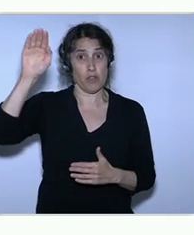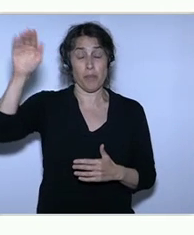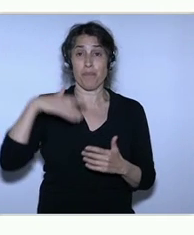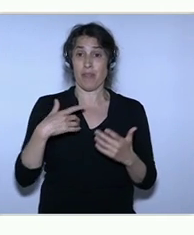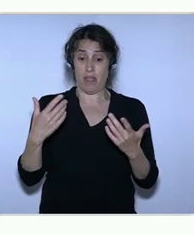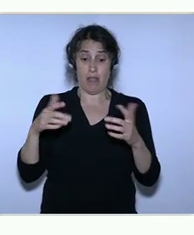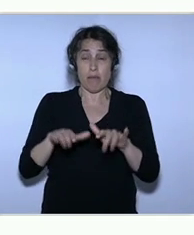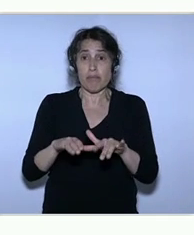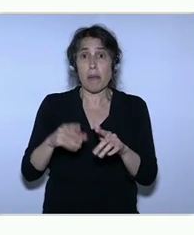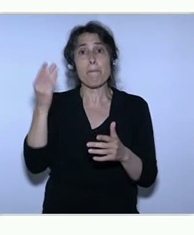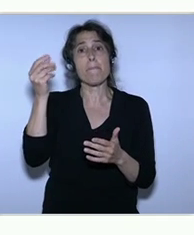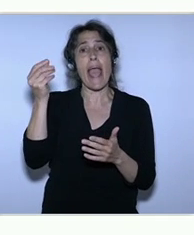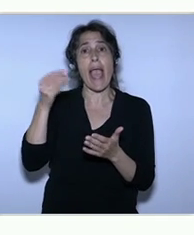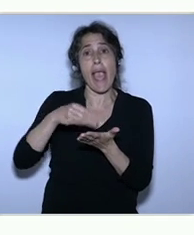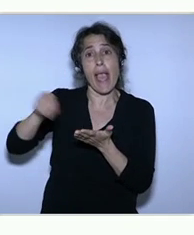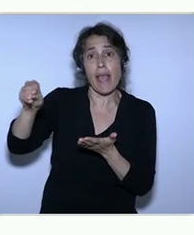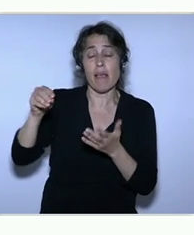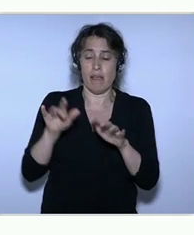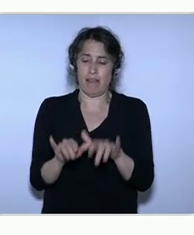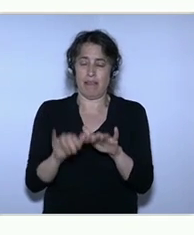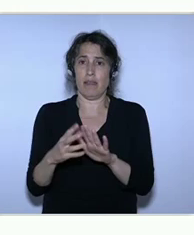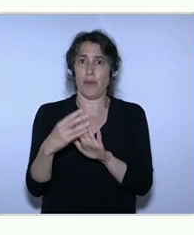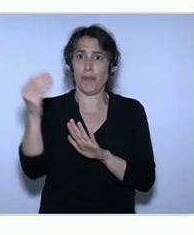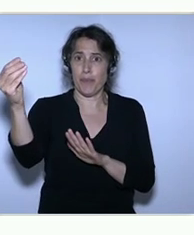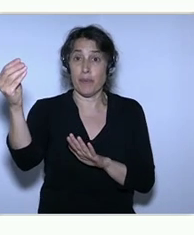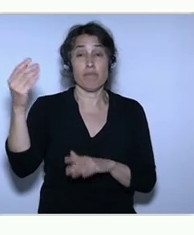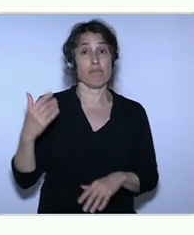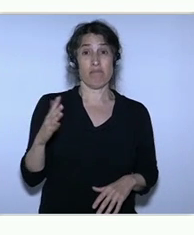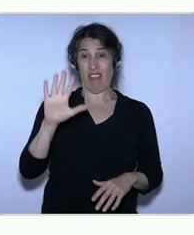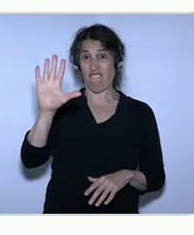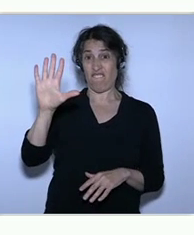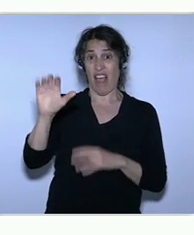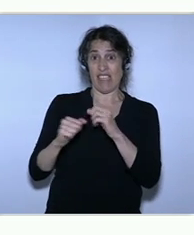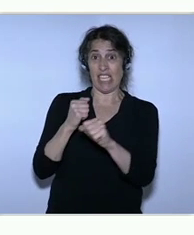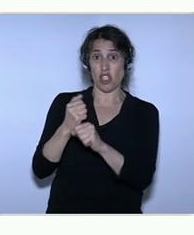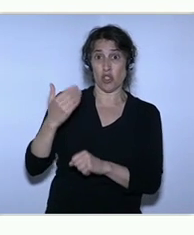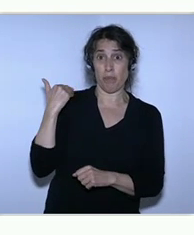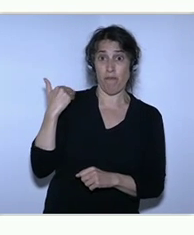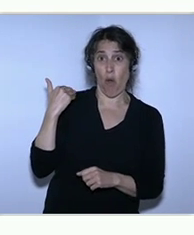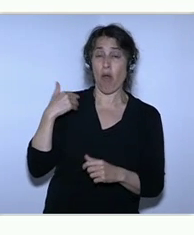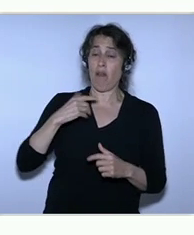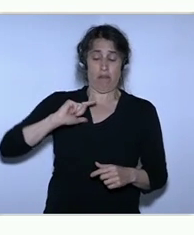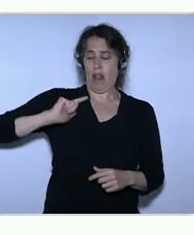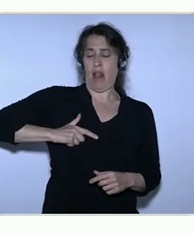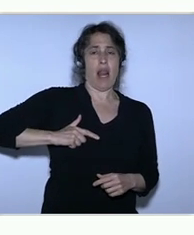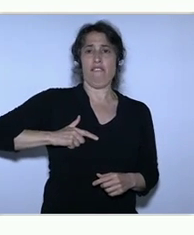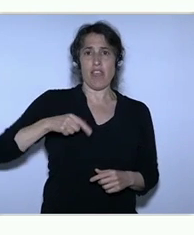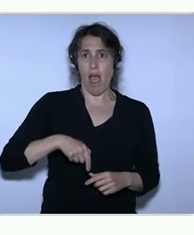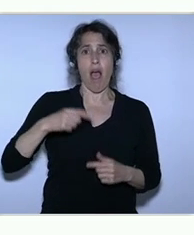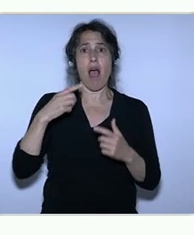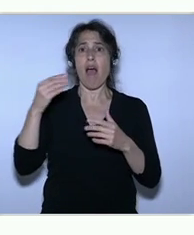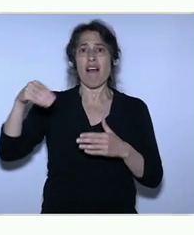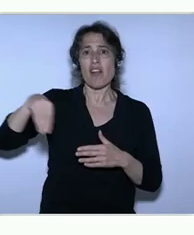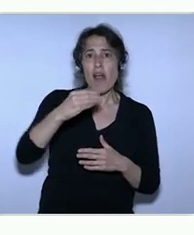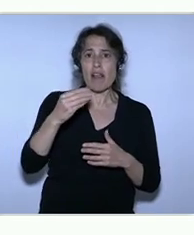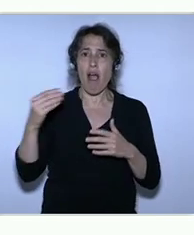ago, was not that easy for a Latvian company to take credit card payments globally, and now it's a reality and it's very simple, and